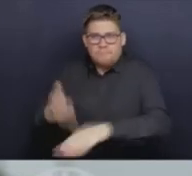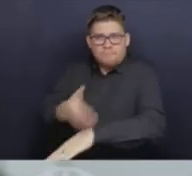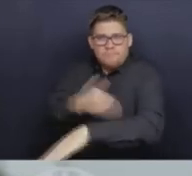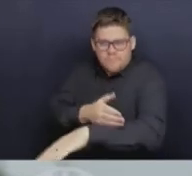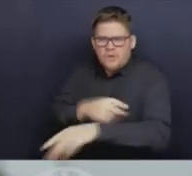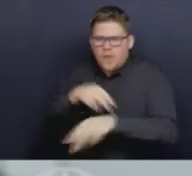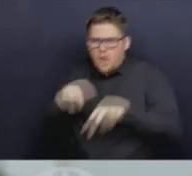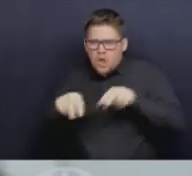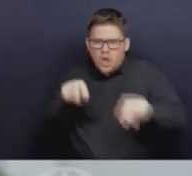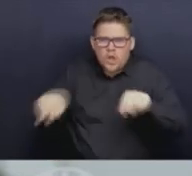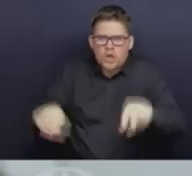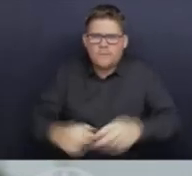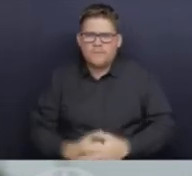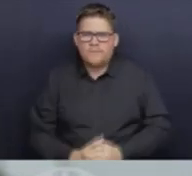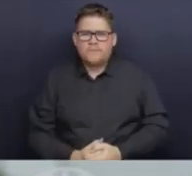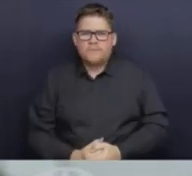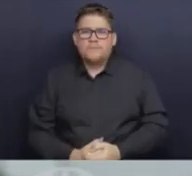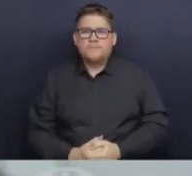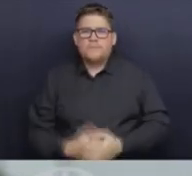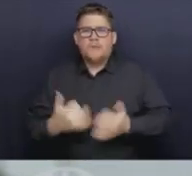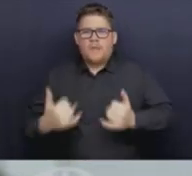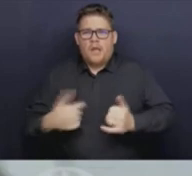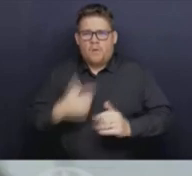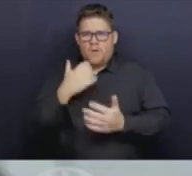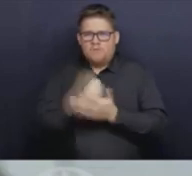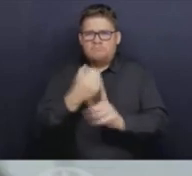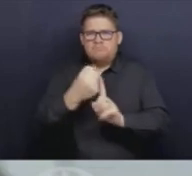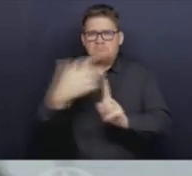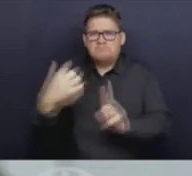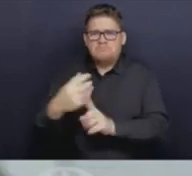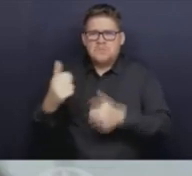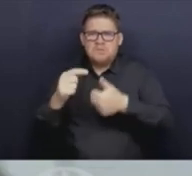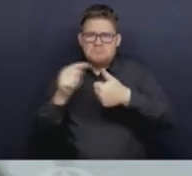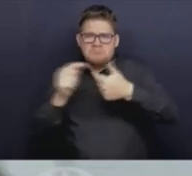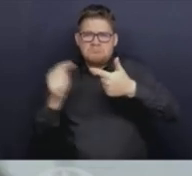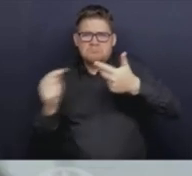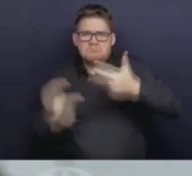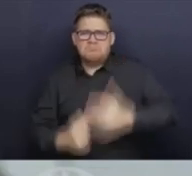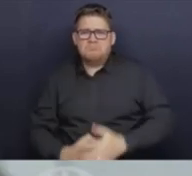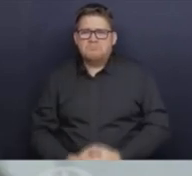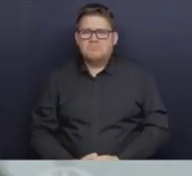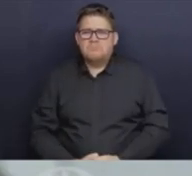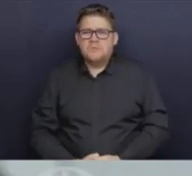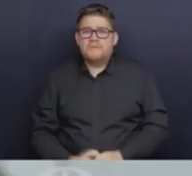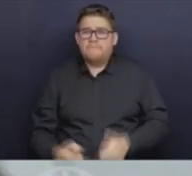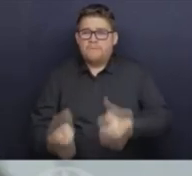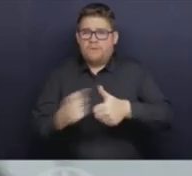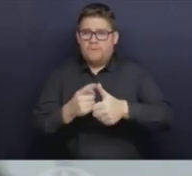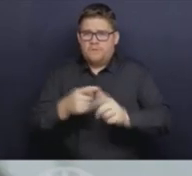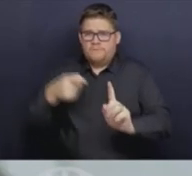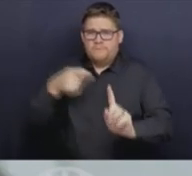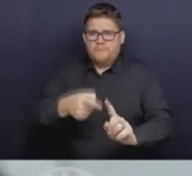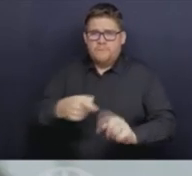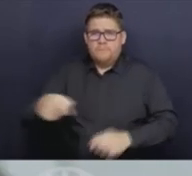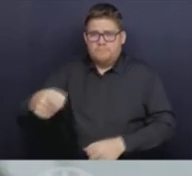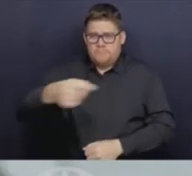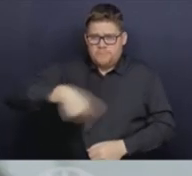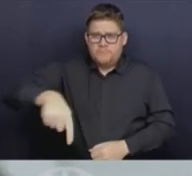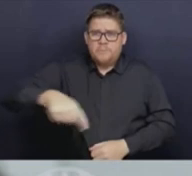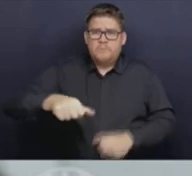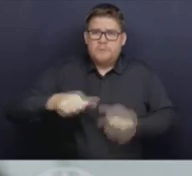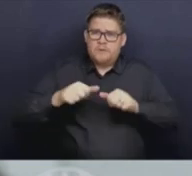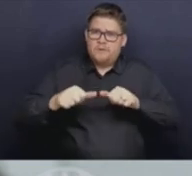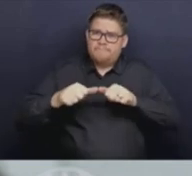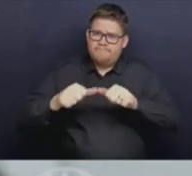about each of these different measures. One of the most important ones, we continue, people continue to be tested for COVID-19.